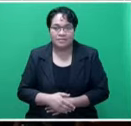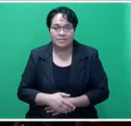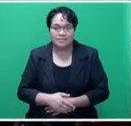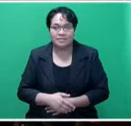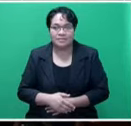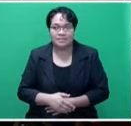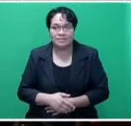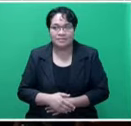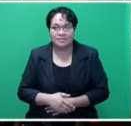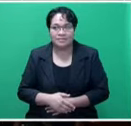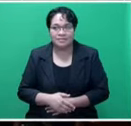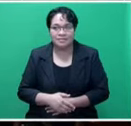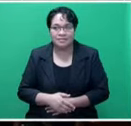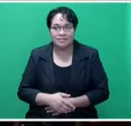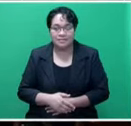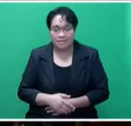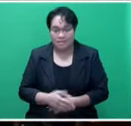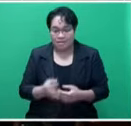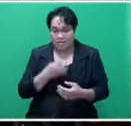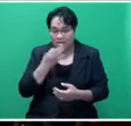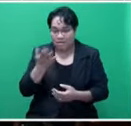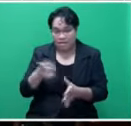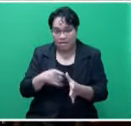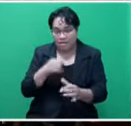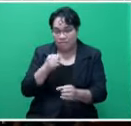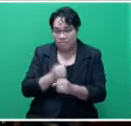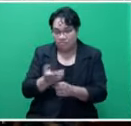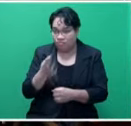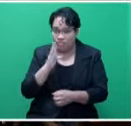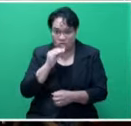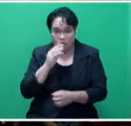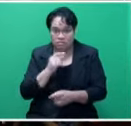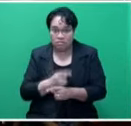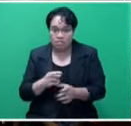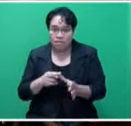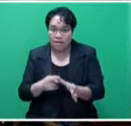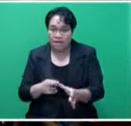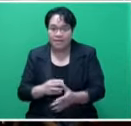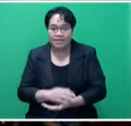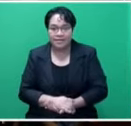I call upon the Honourable Attorney General to speak in reply. You have the floor, sir.